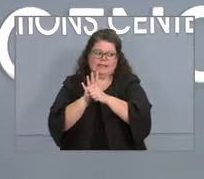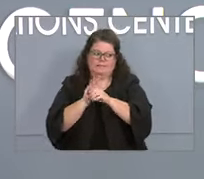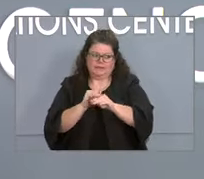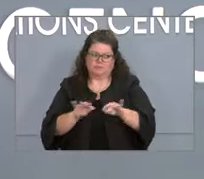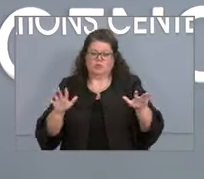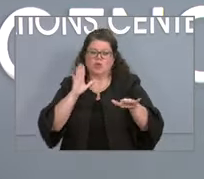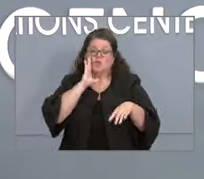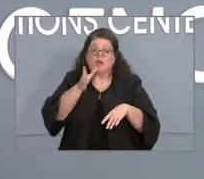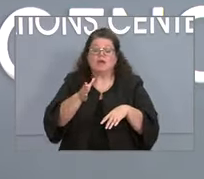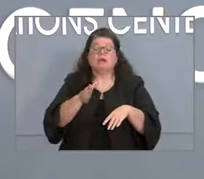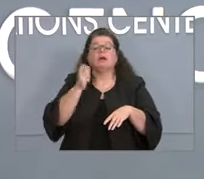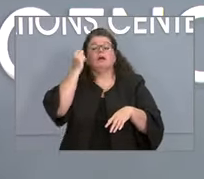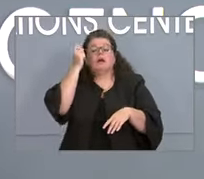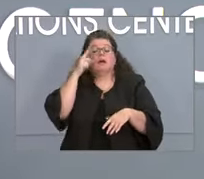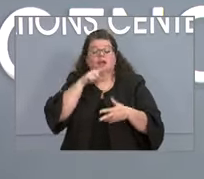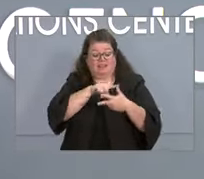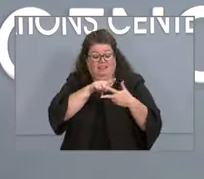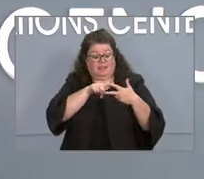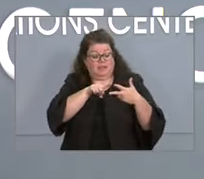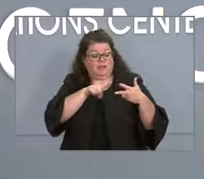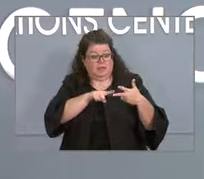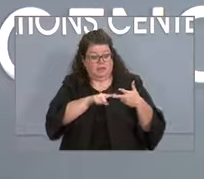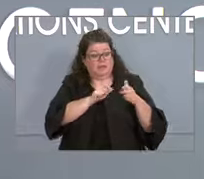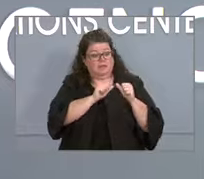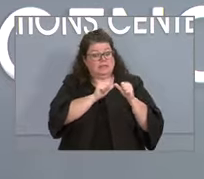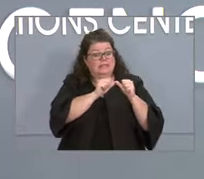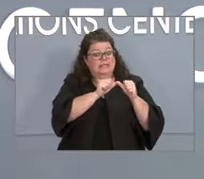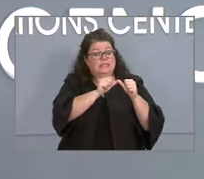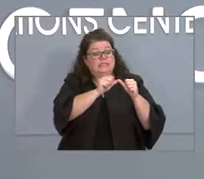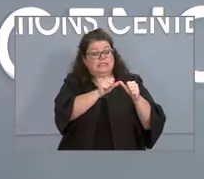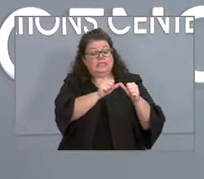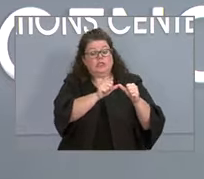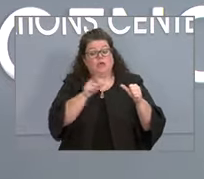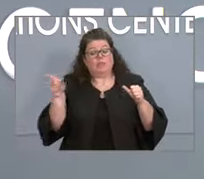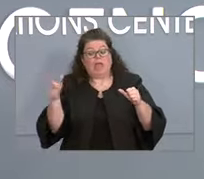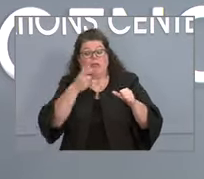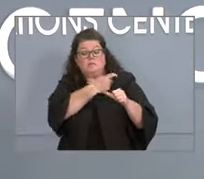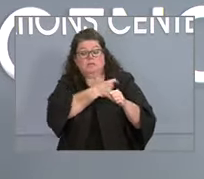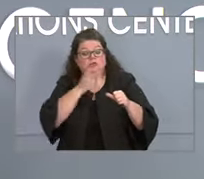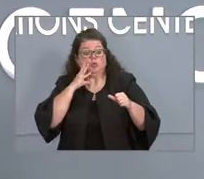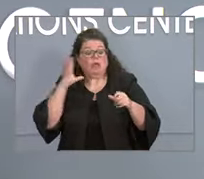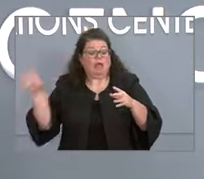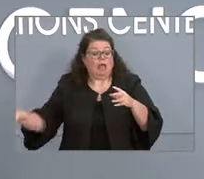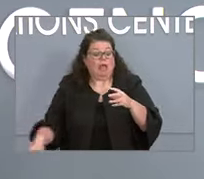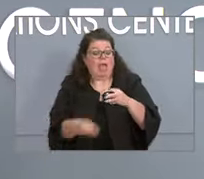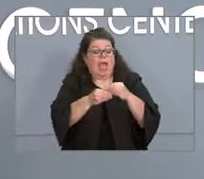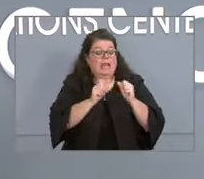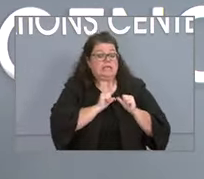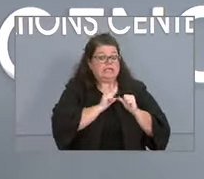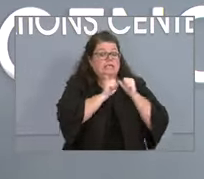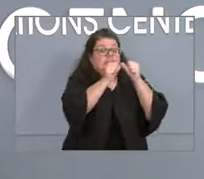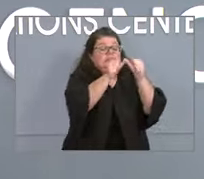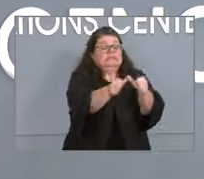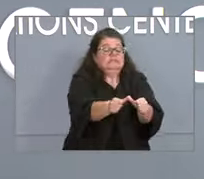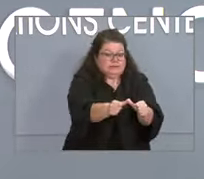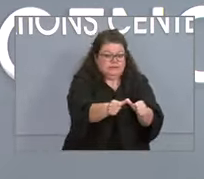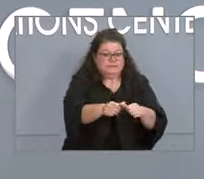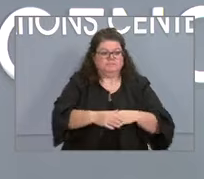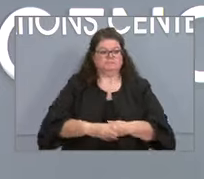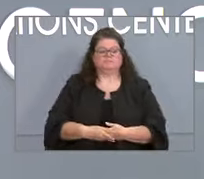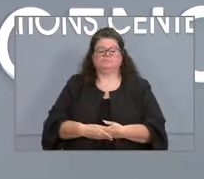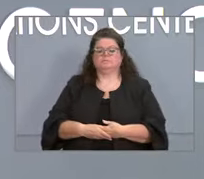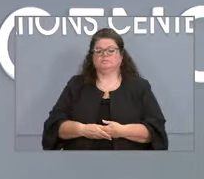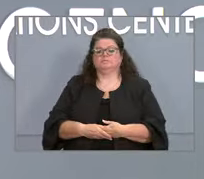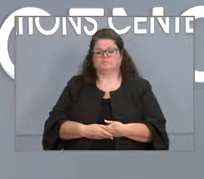extend the life of the benefit from vaccines and we'll wait for further word from the from the feds. Okay, thank you. Next question.